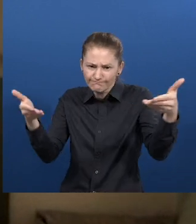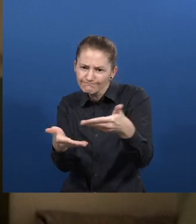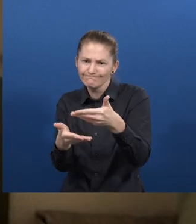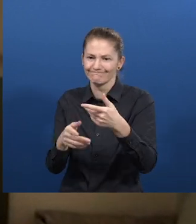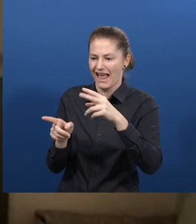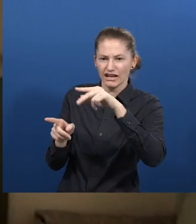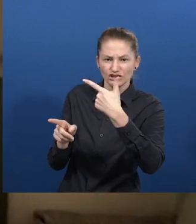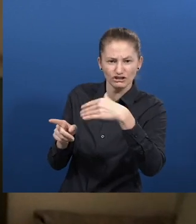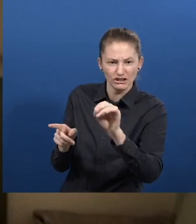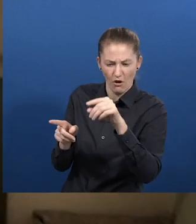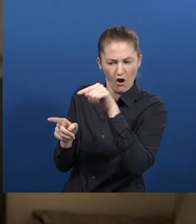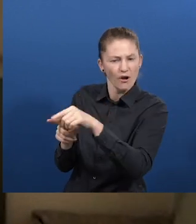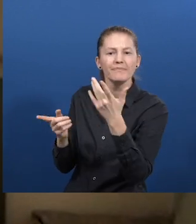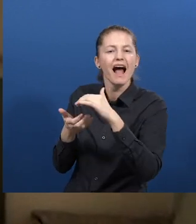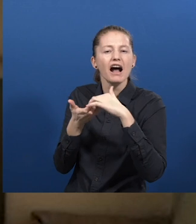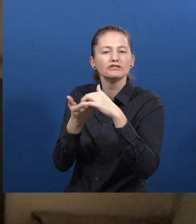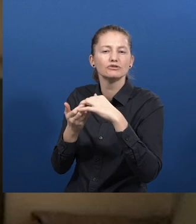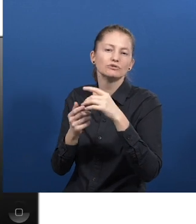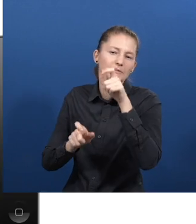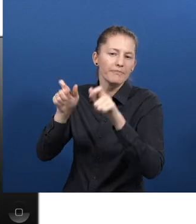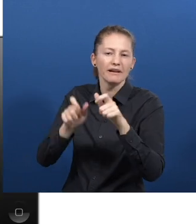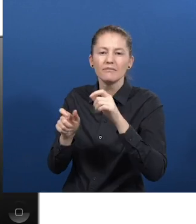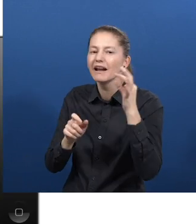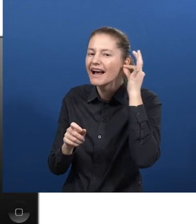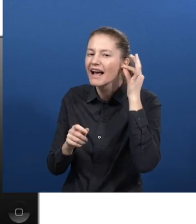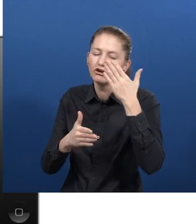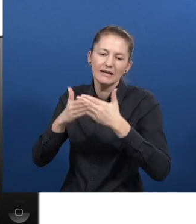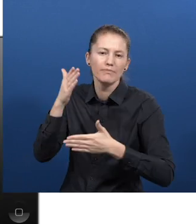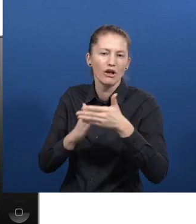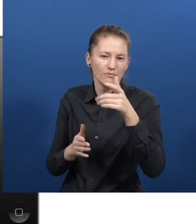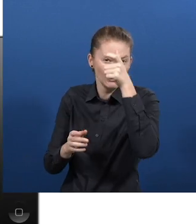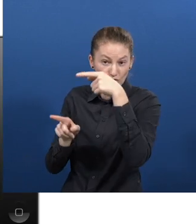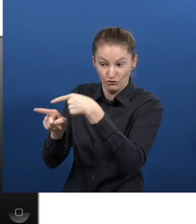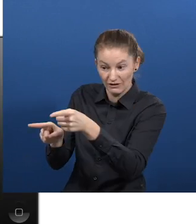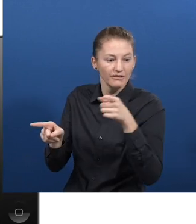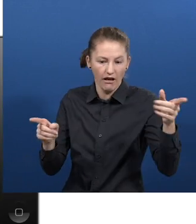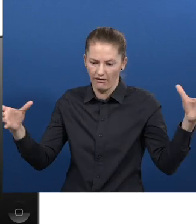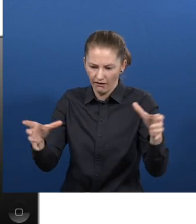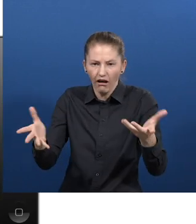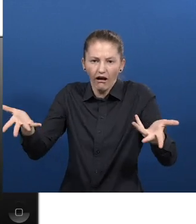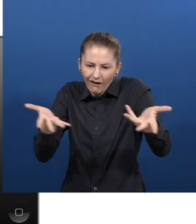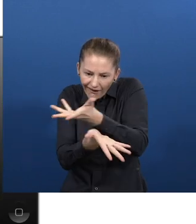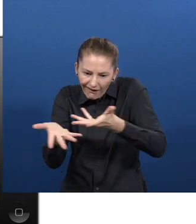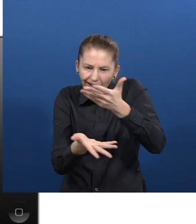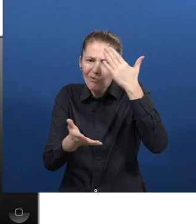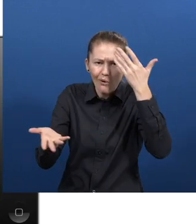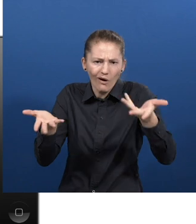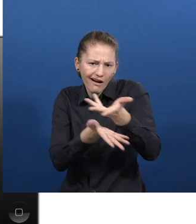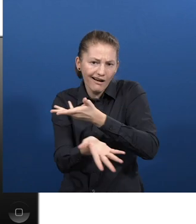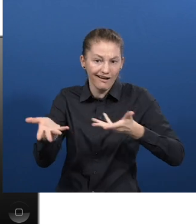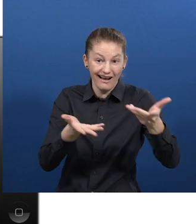of People with Hearing Impairment of Turkey, and they exchanged know-how. With the